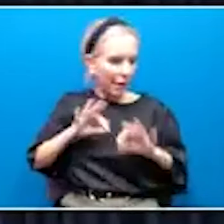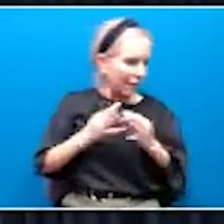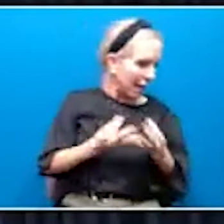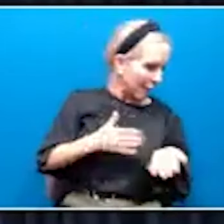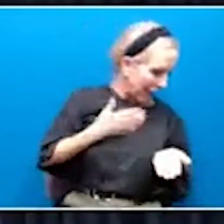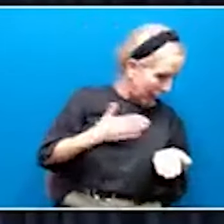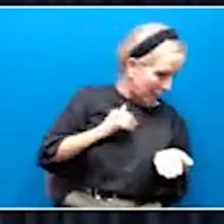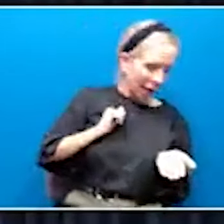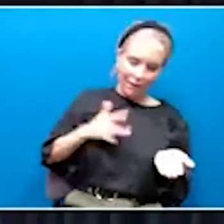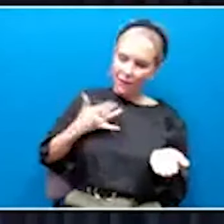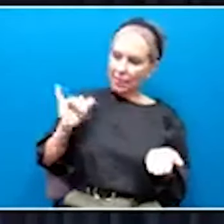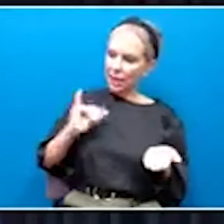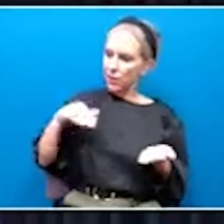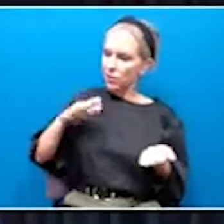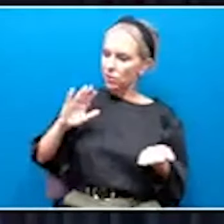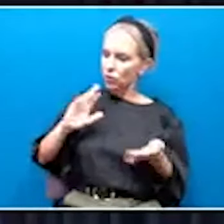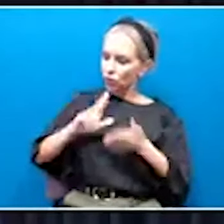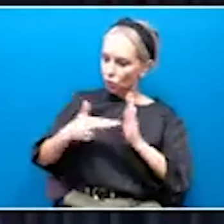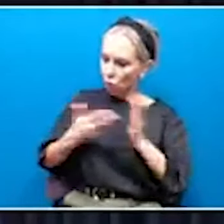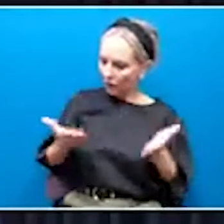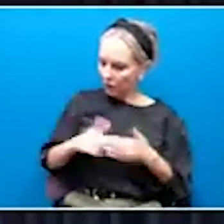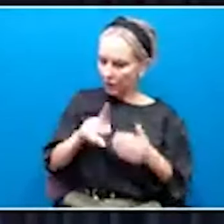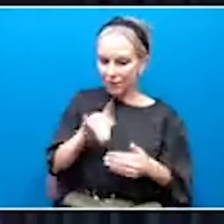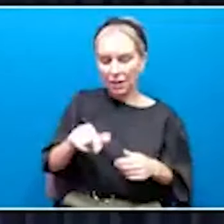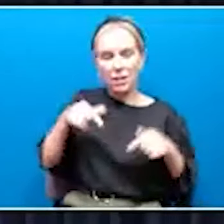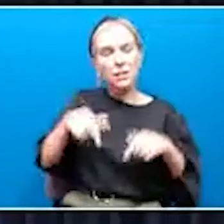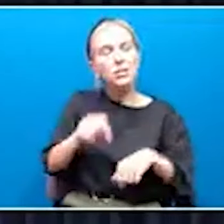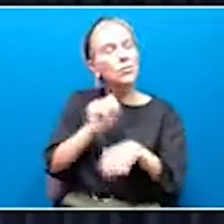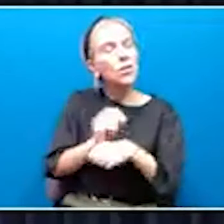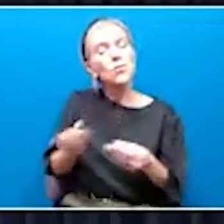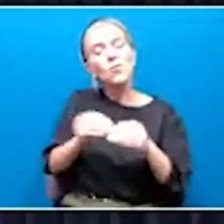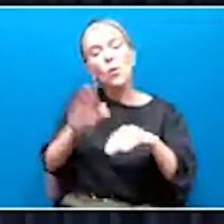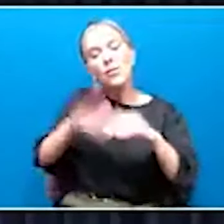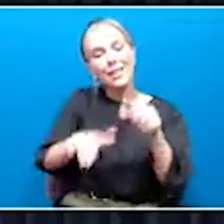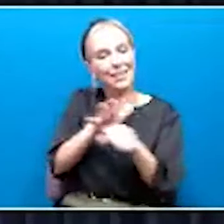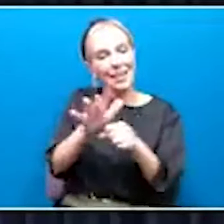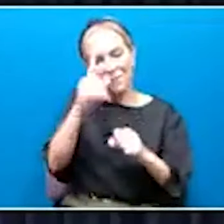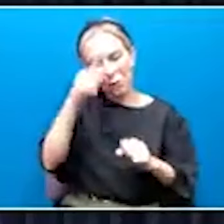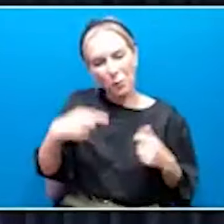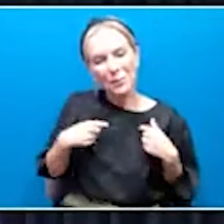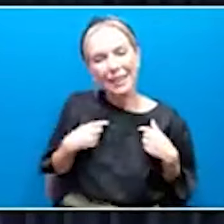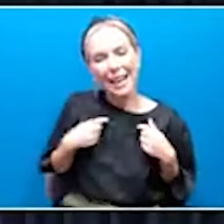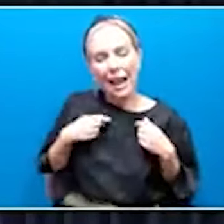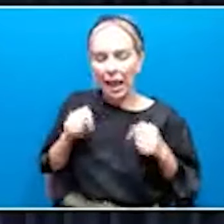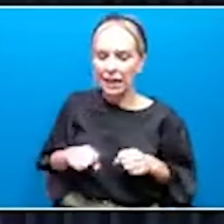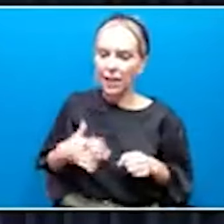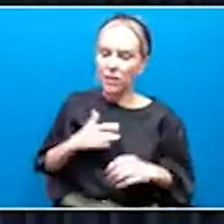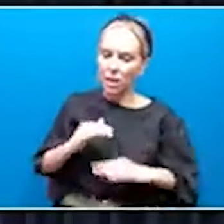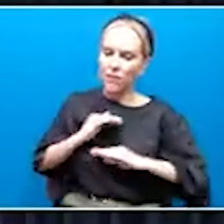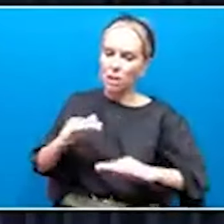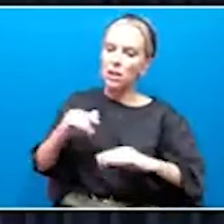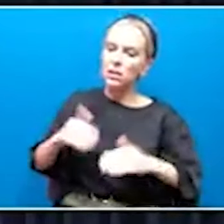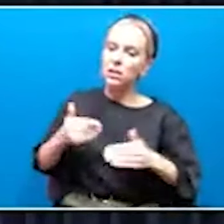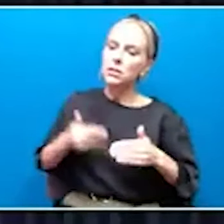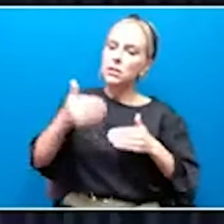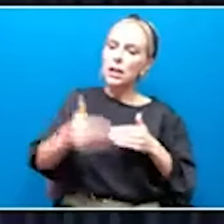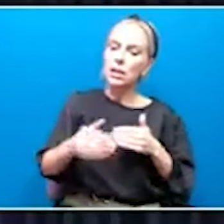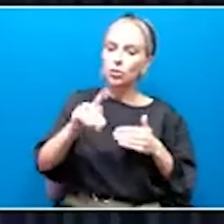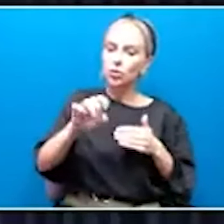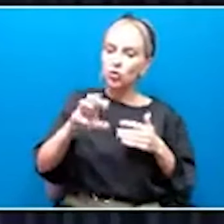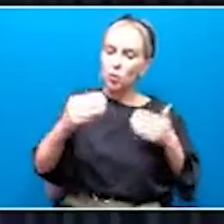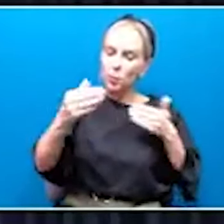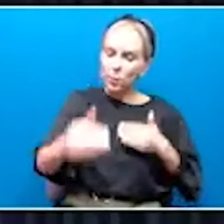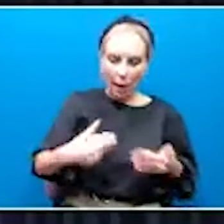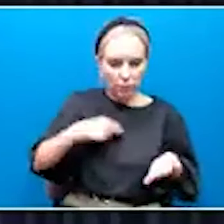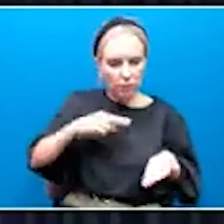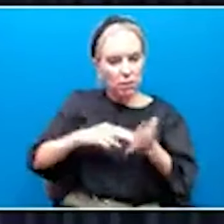like we're in a role here in Kentucky. And this job is more than enough for me. That I could fulfill this next term, which I fully intend to,